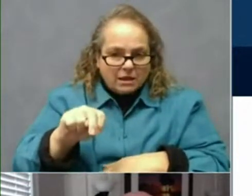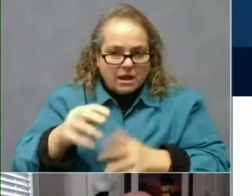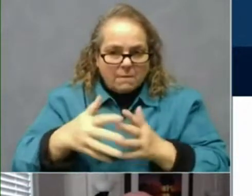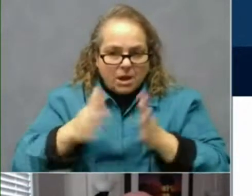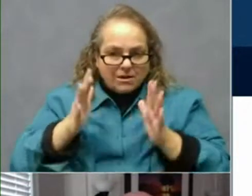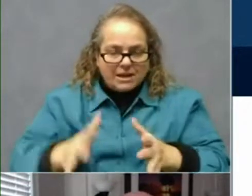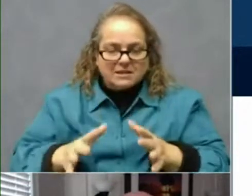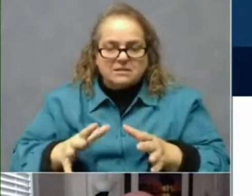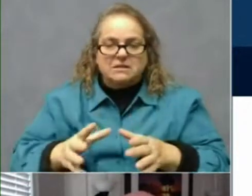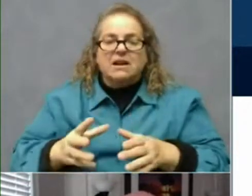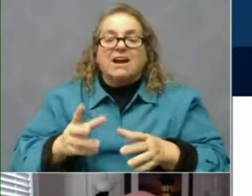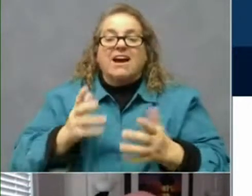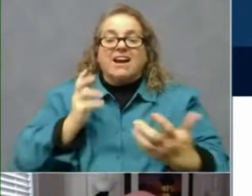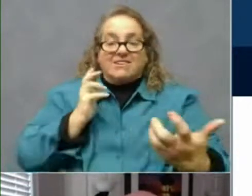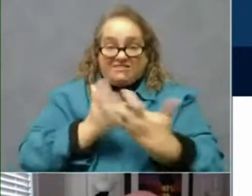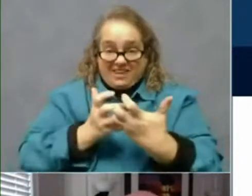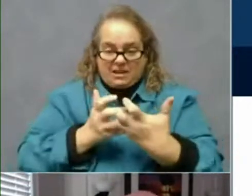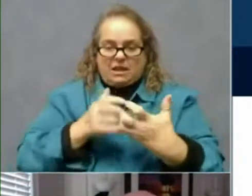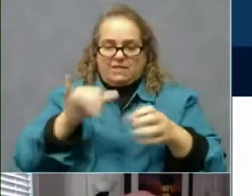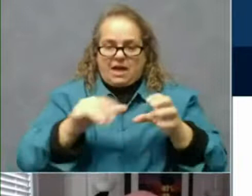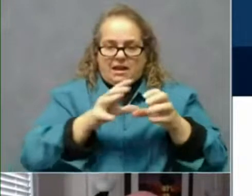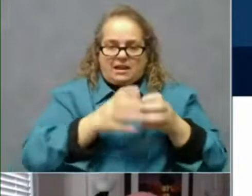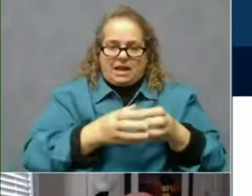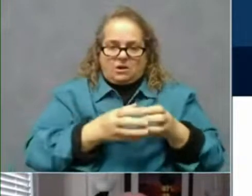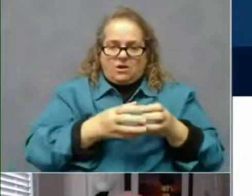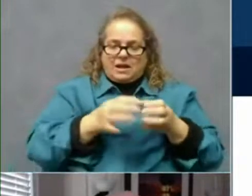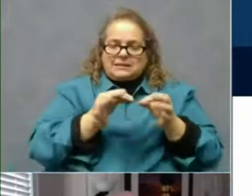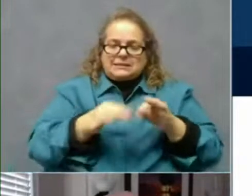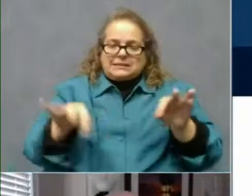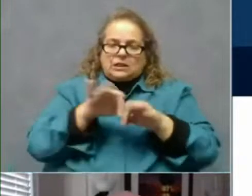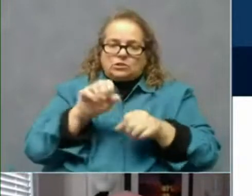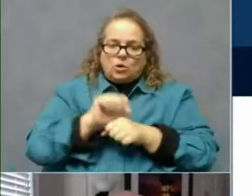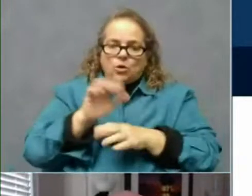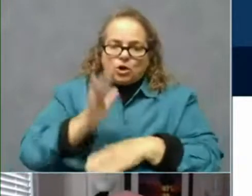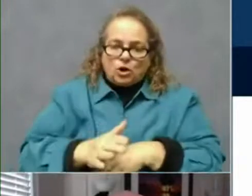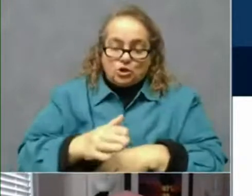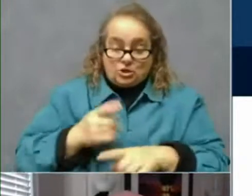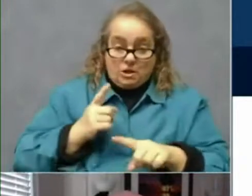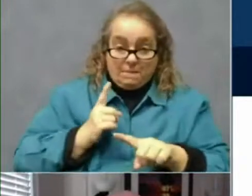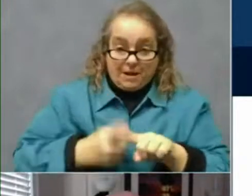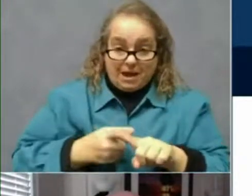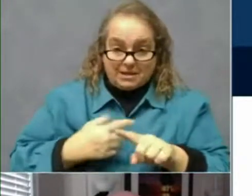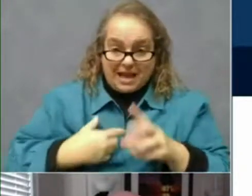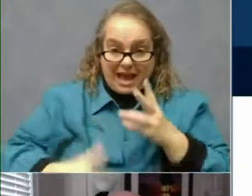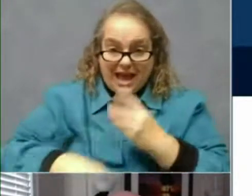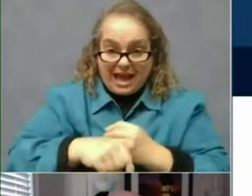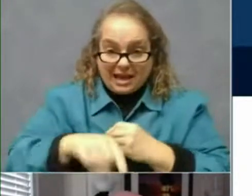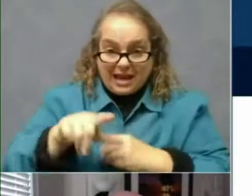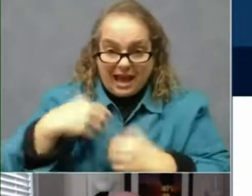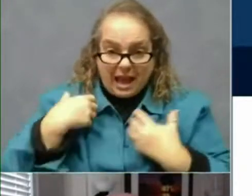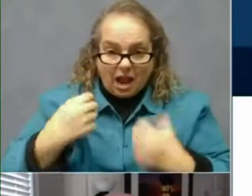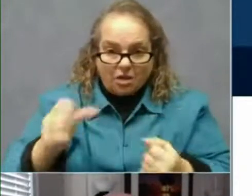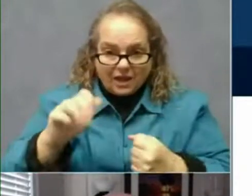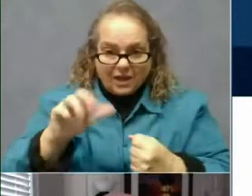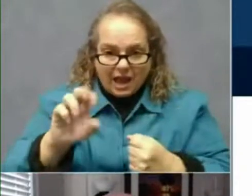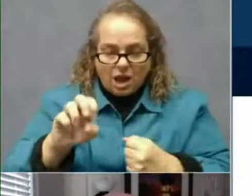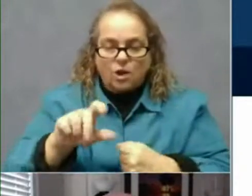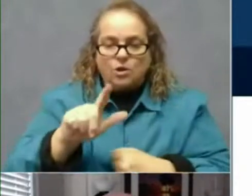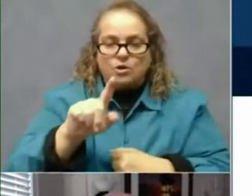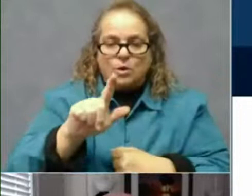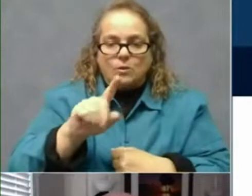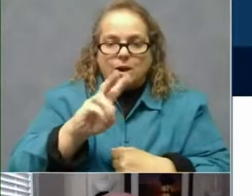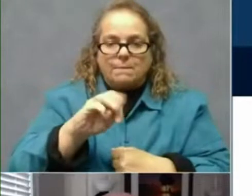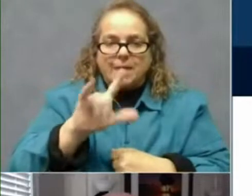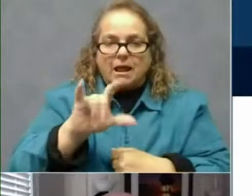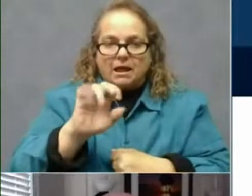essential and other essential, plus I put healthcare at the top which is another 21 million. So the left column shows you